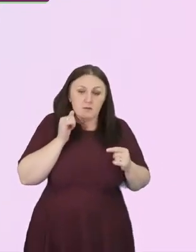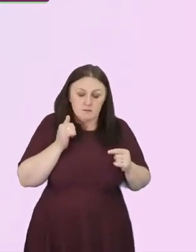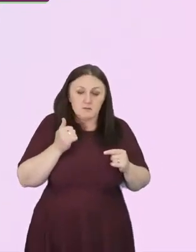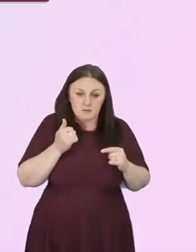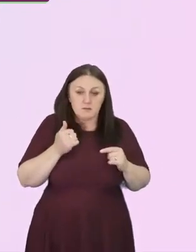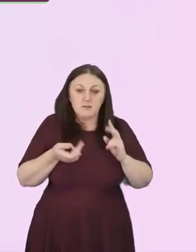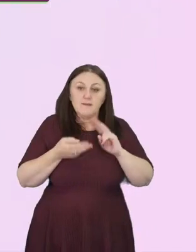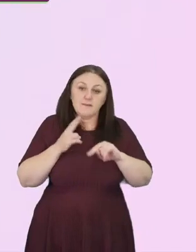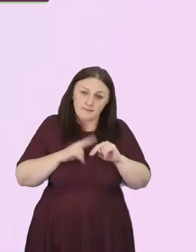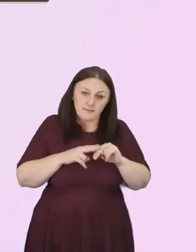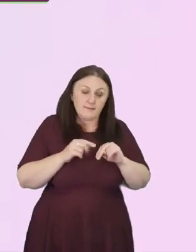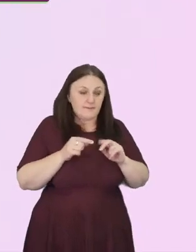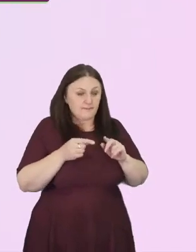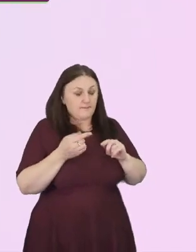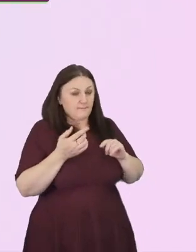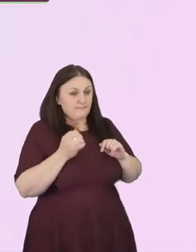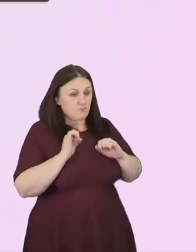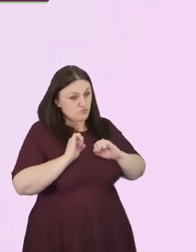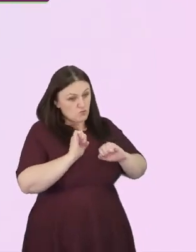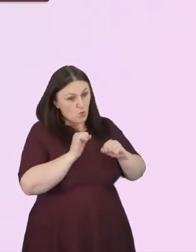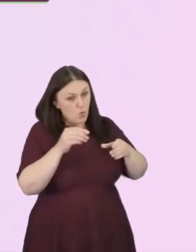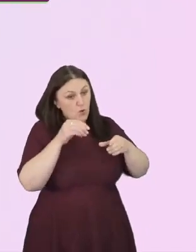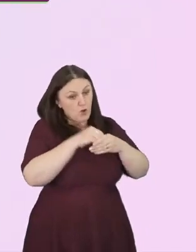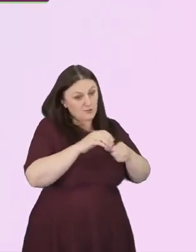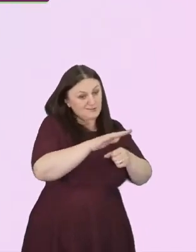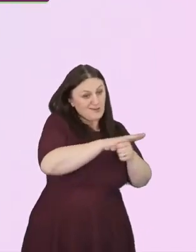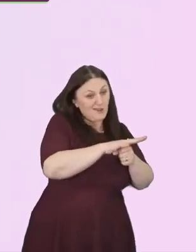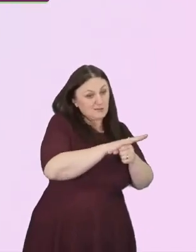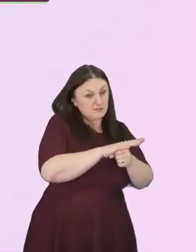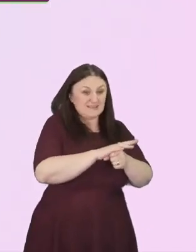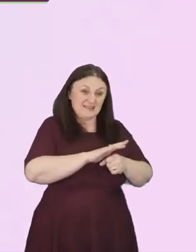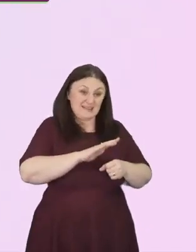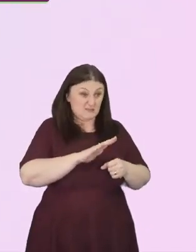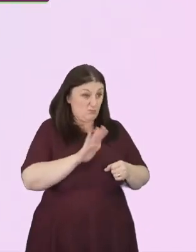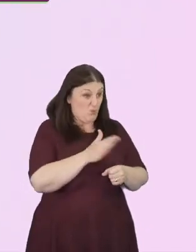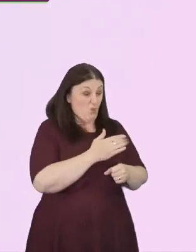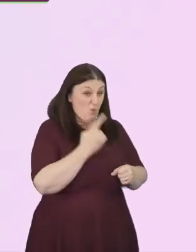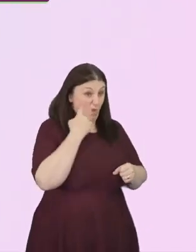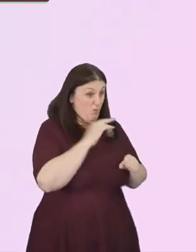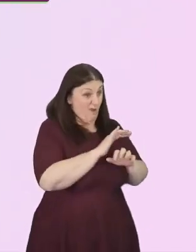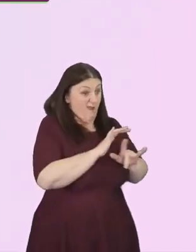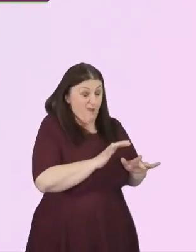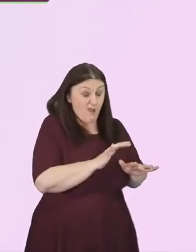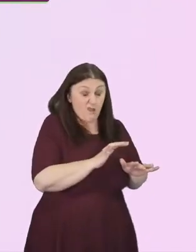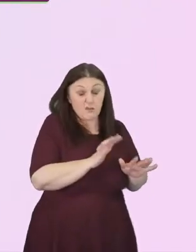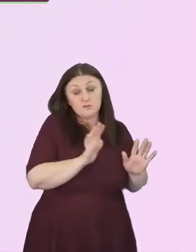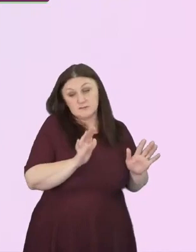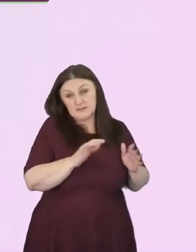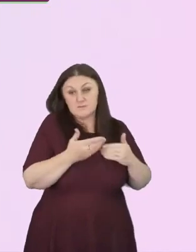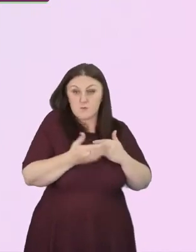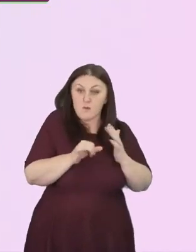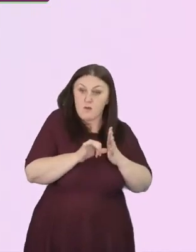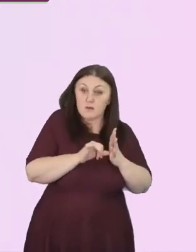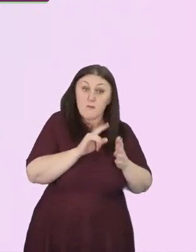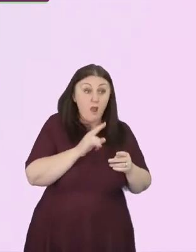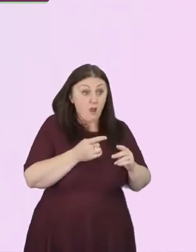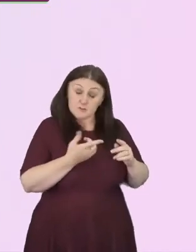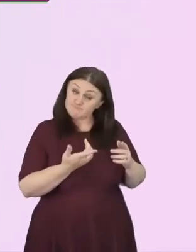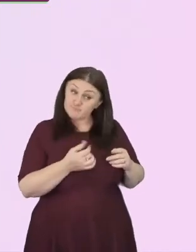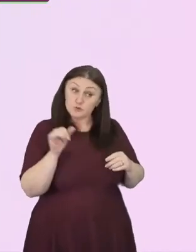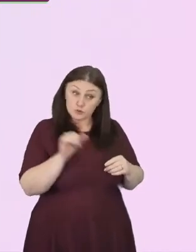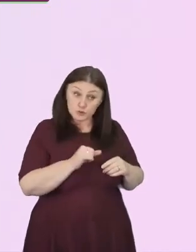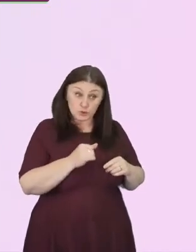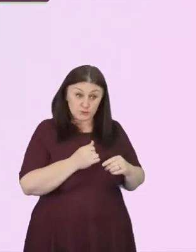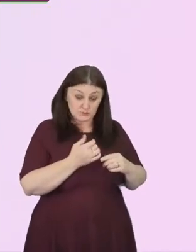are in an all-white context. But still, we should ask ourselves, if we don't know any black people,